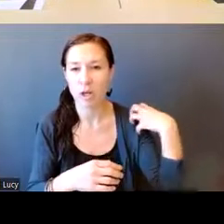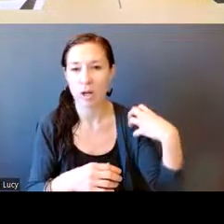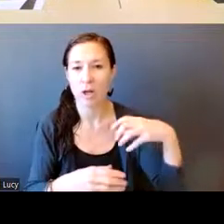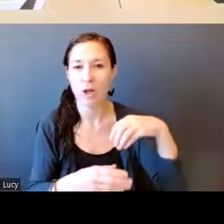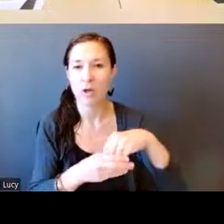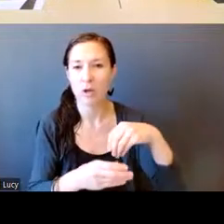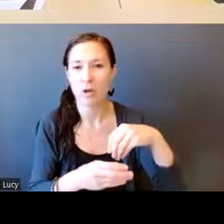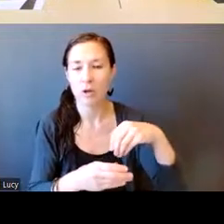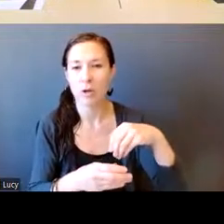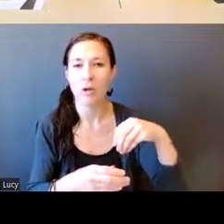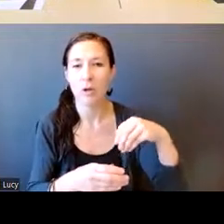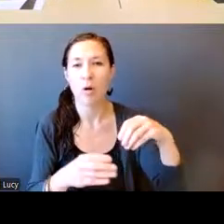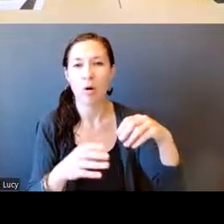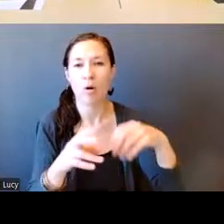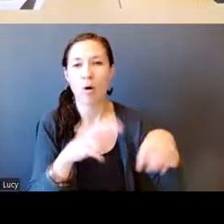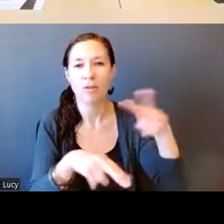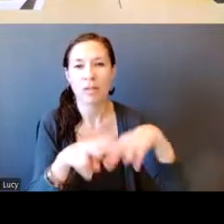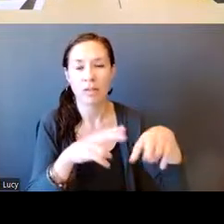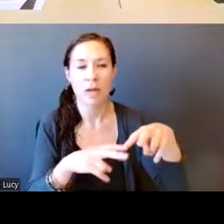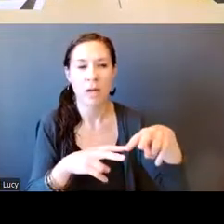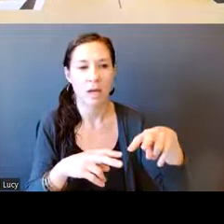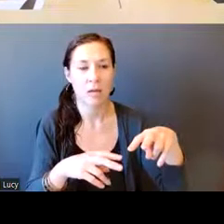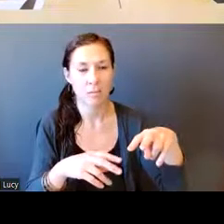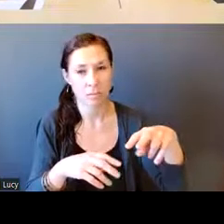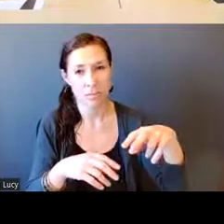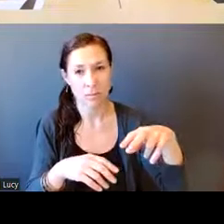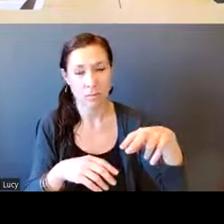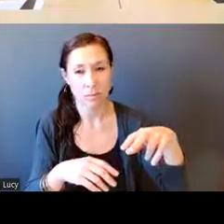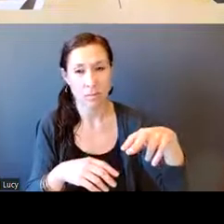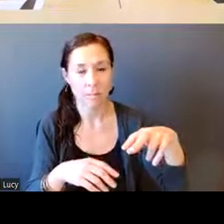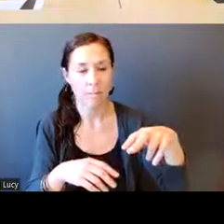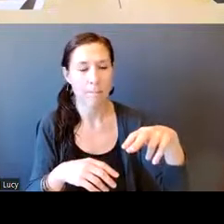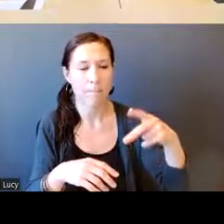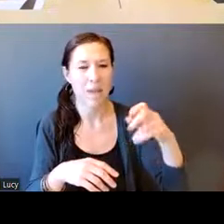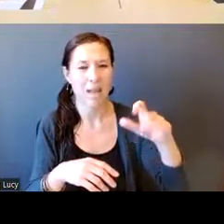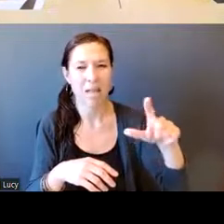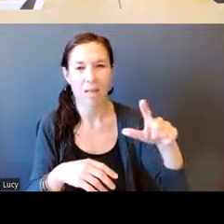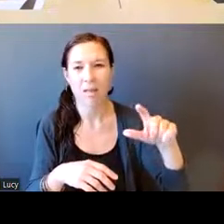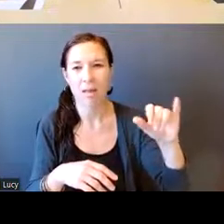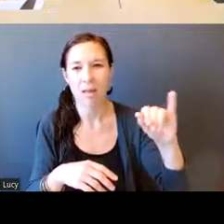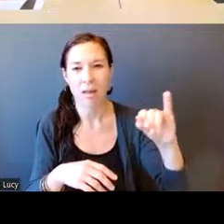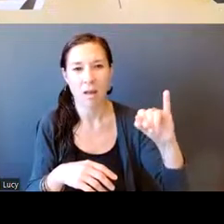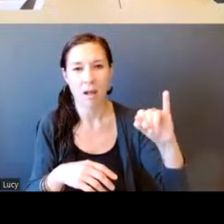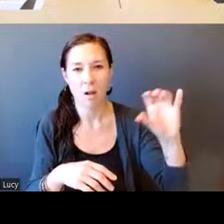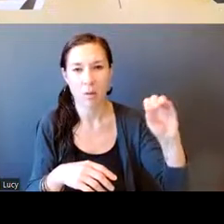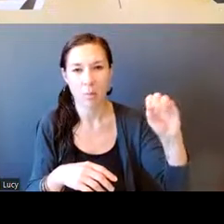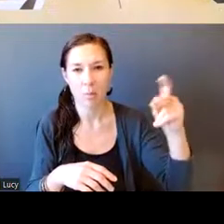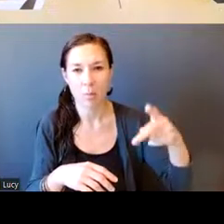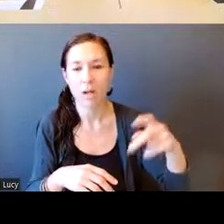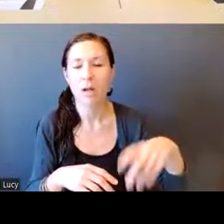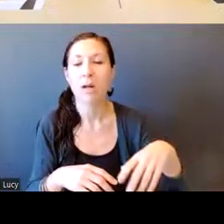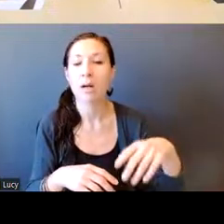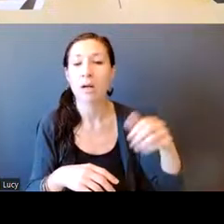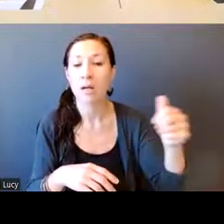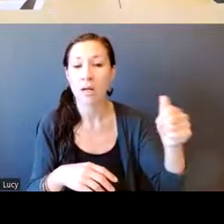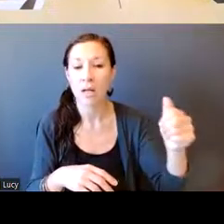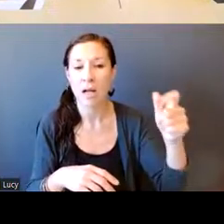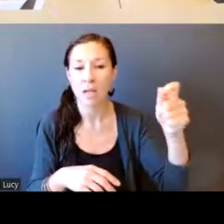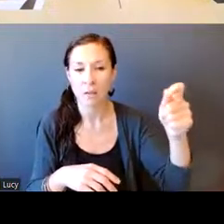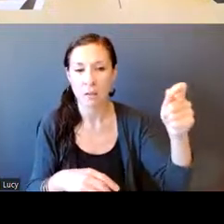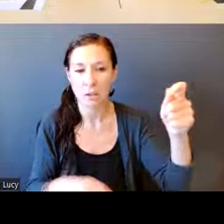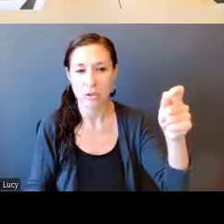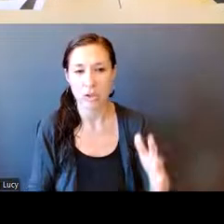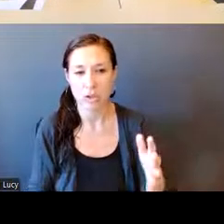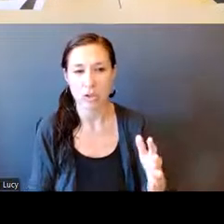Honorable Leslie Harris. And joining us on Zoom is Chair of the Civilian Review Board,